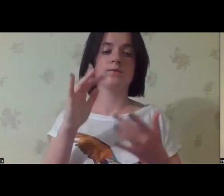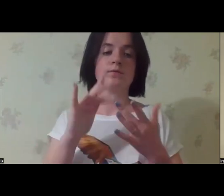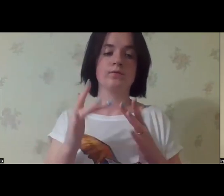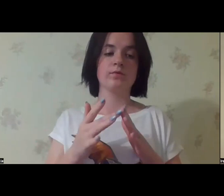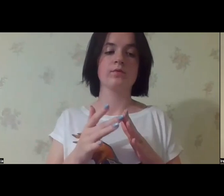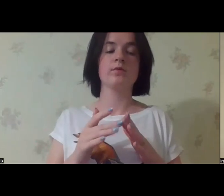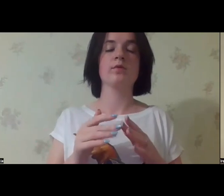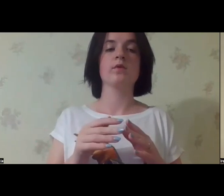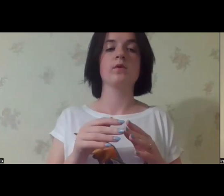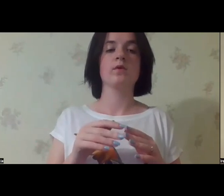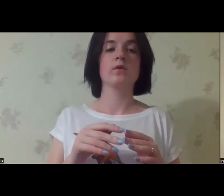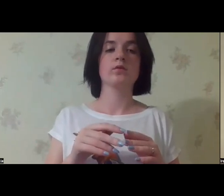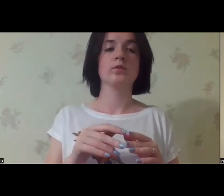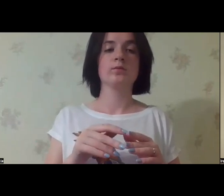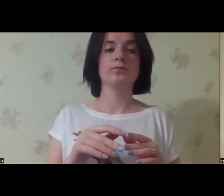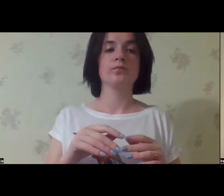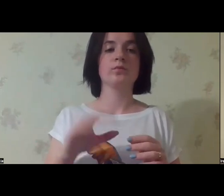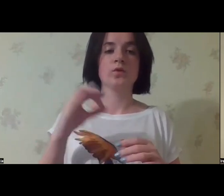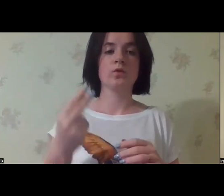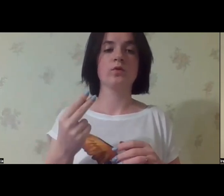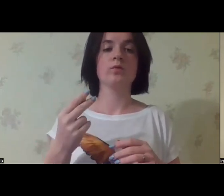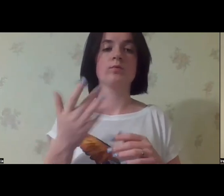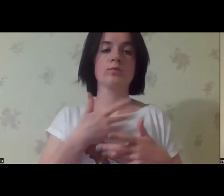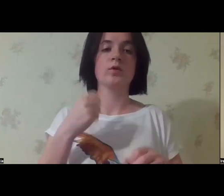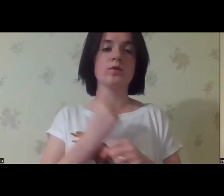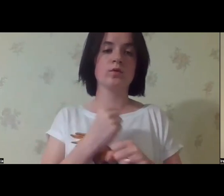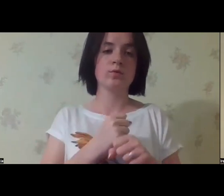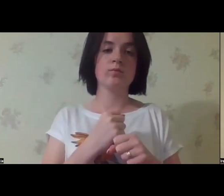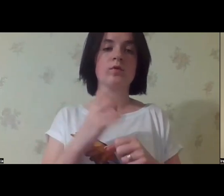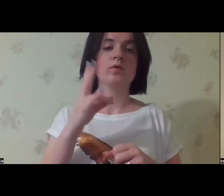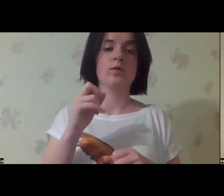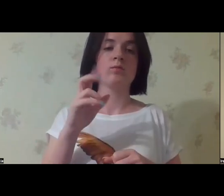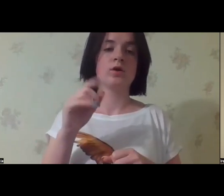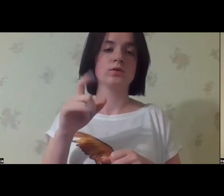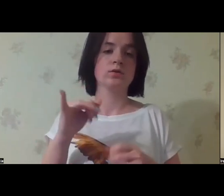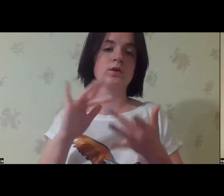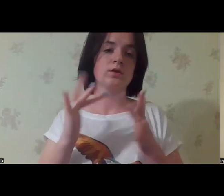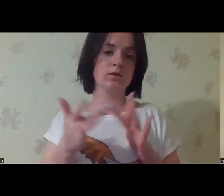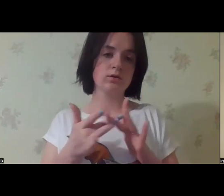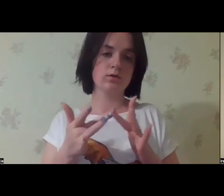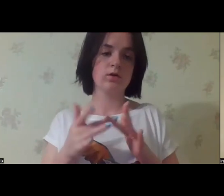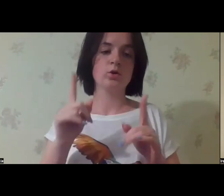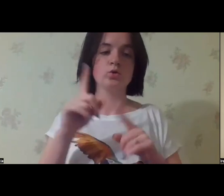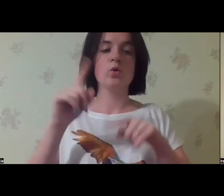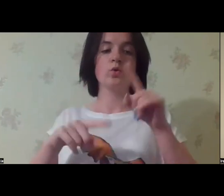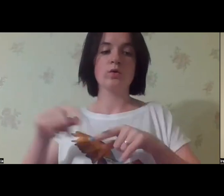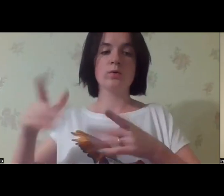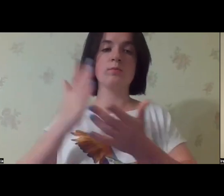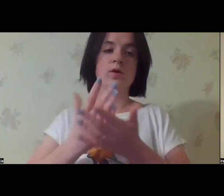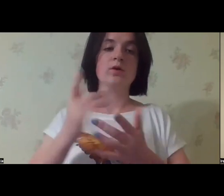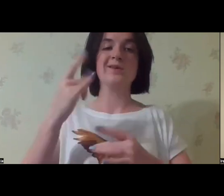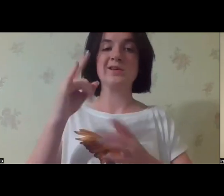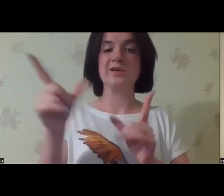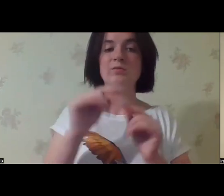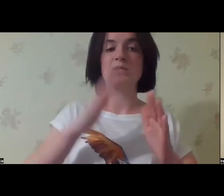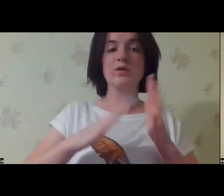they had to deliver social services. They were declaring they were doing this on